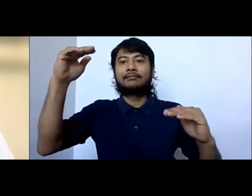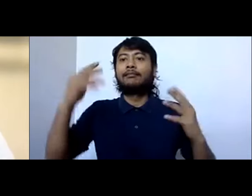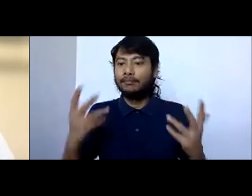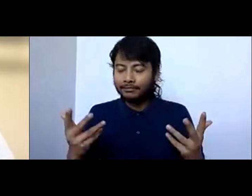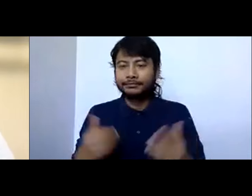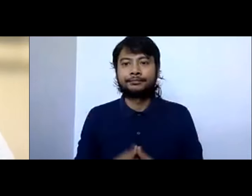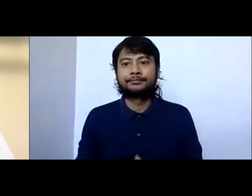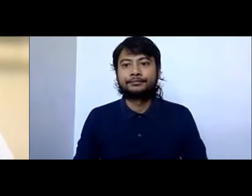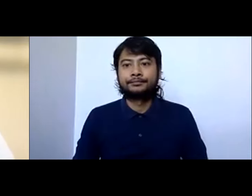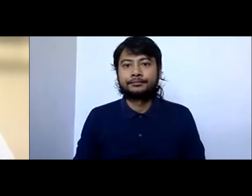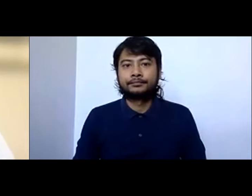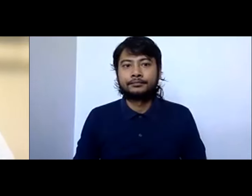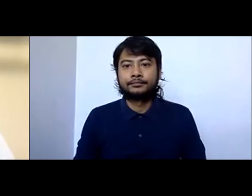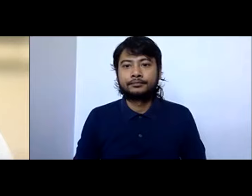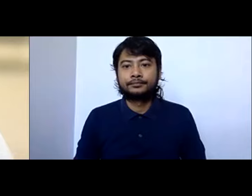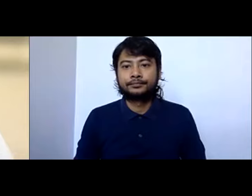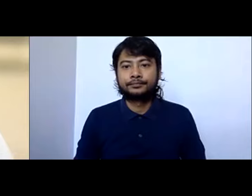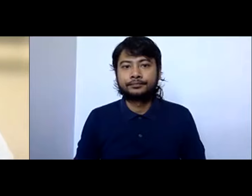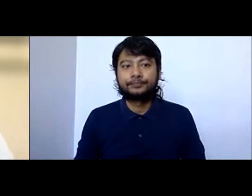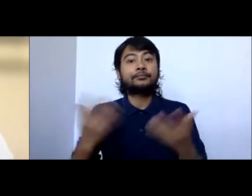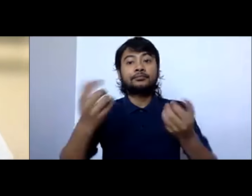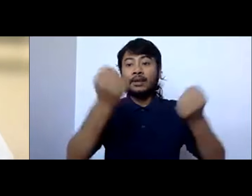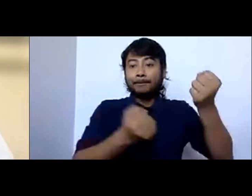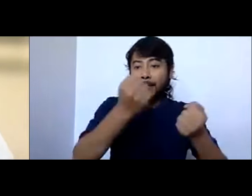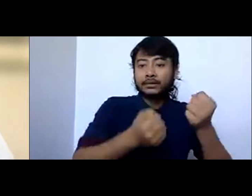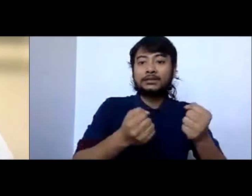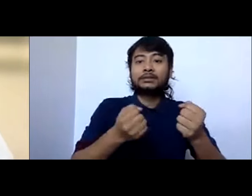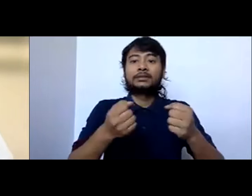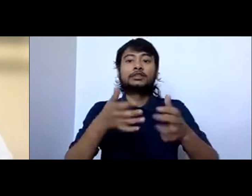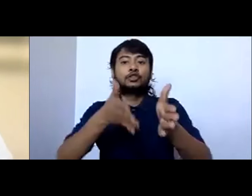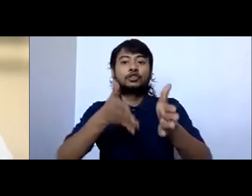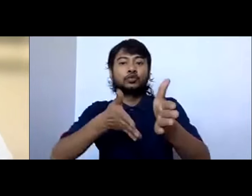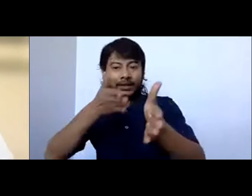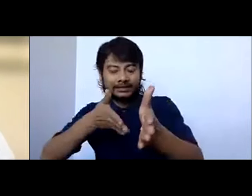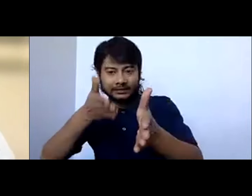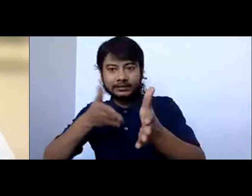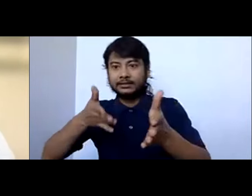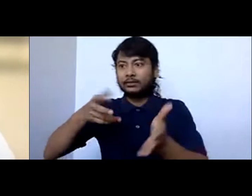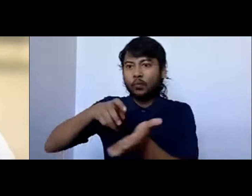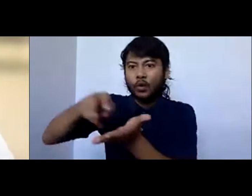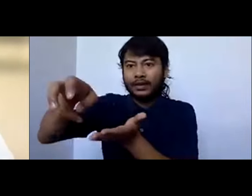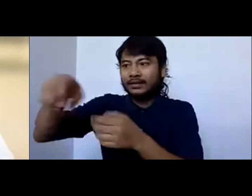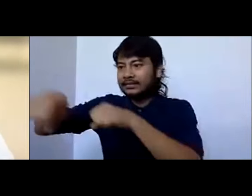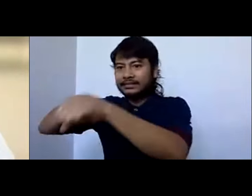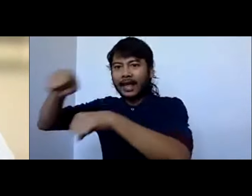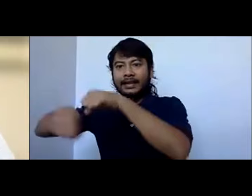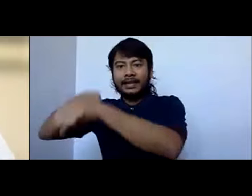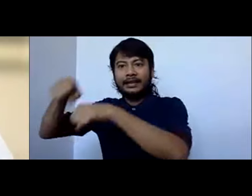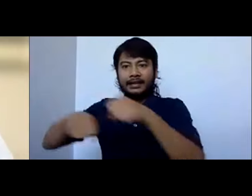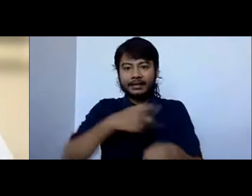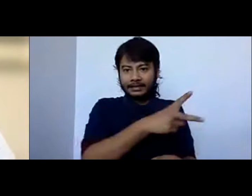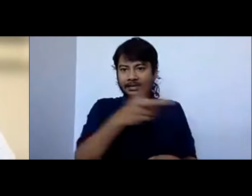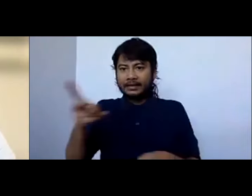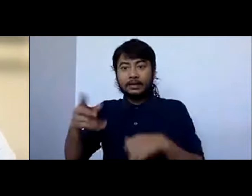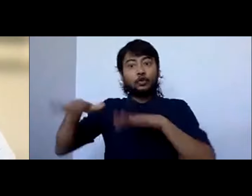We invest billions of dollars now into buses, trains, cycling, walking infrastructure, which hasn't been the case historically in New